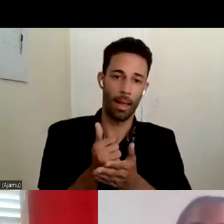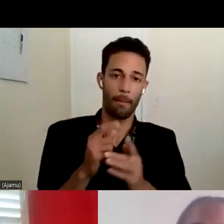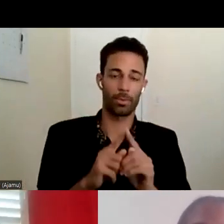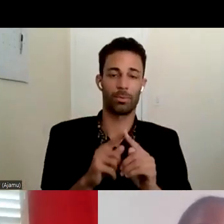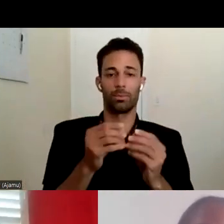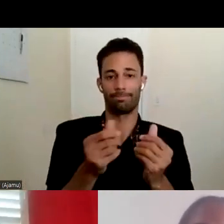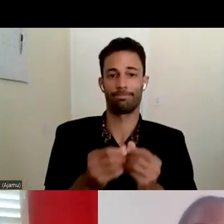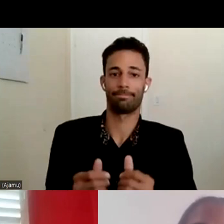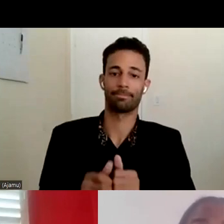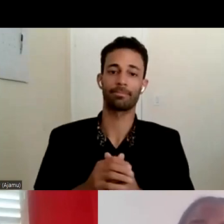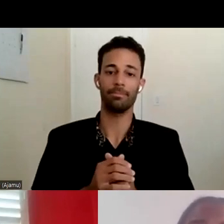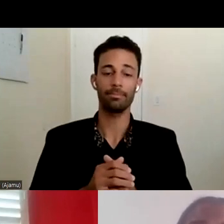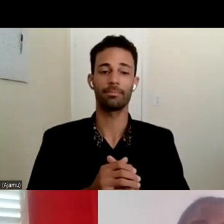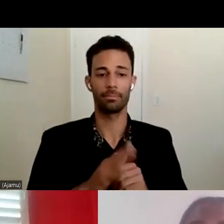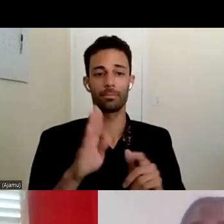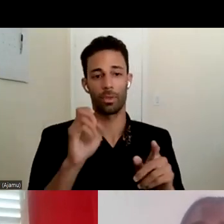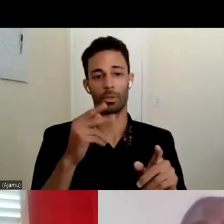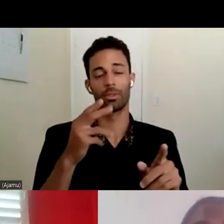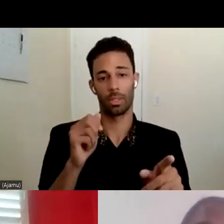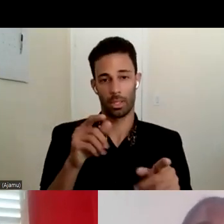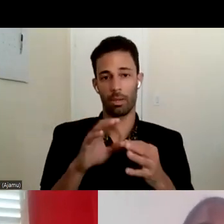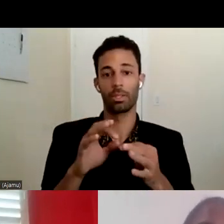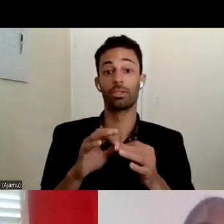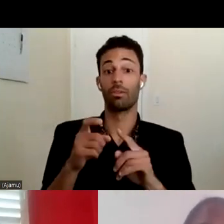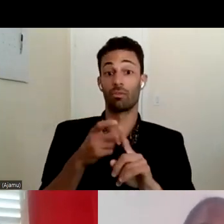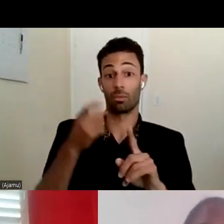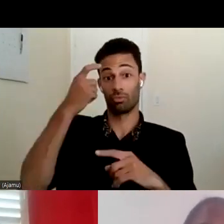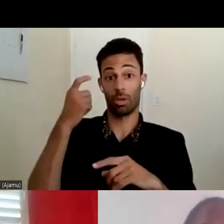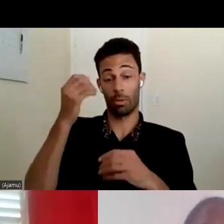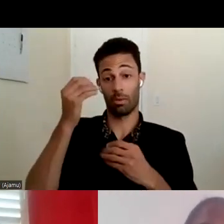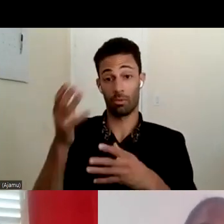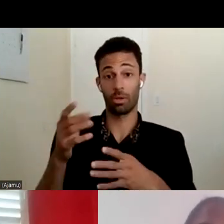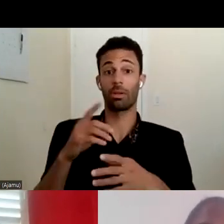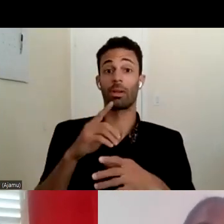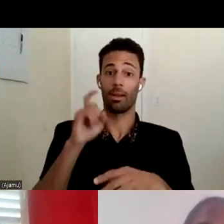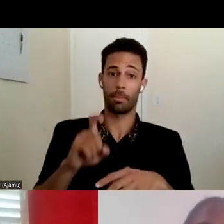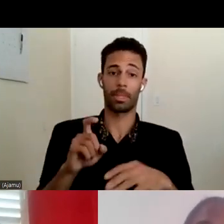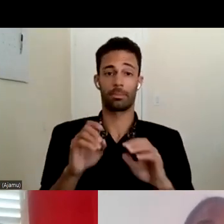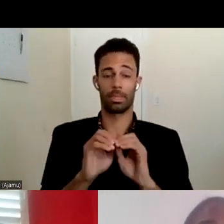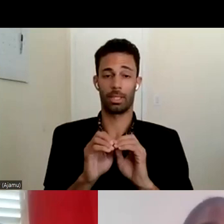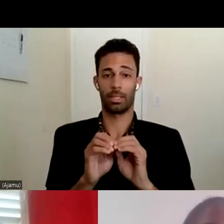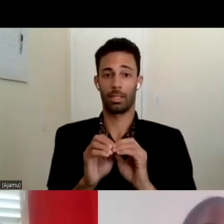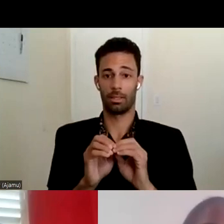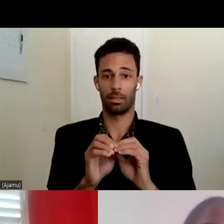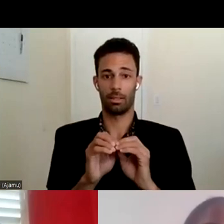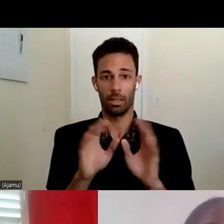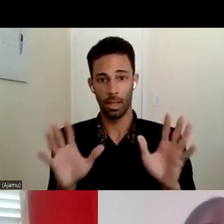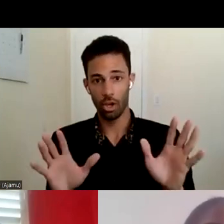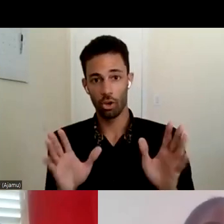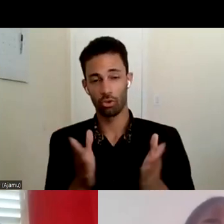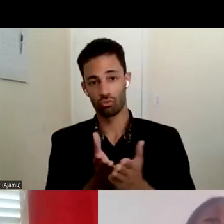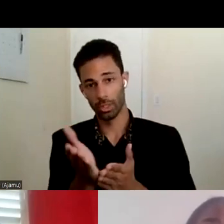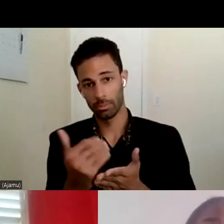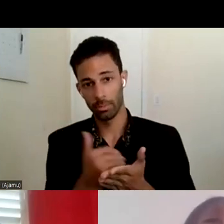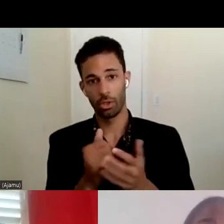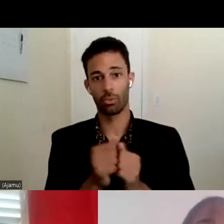you know like Berta had mentioned from a trauma-informed standpoint being very clear and transparent with the client